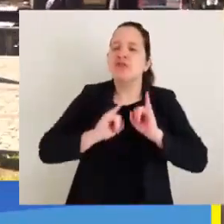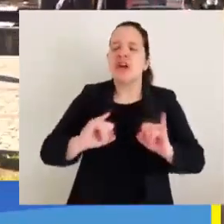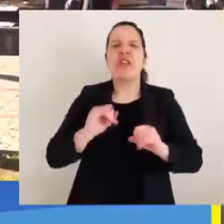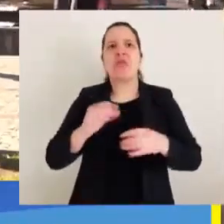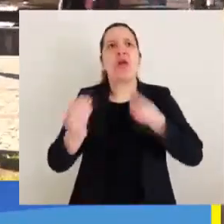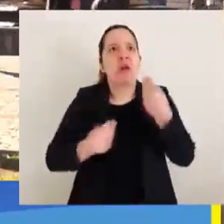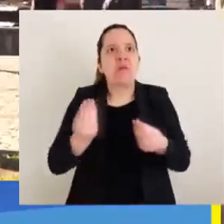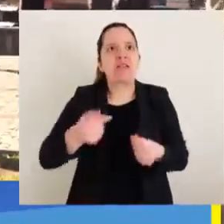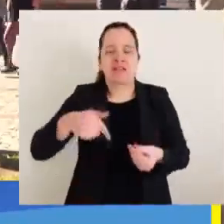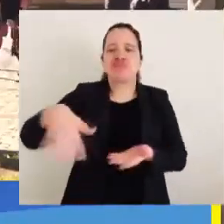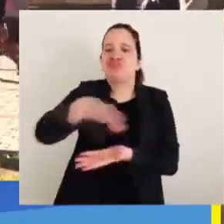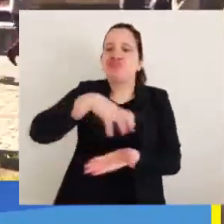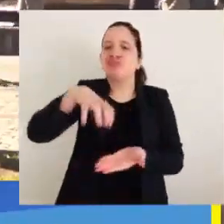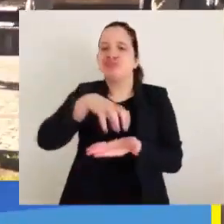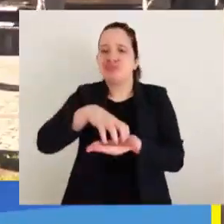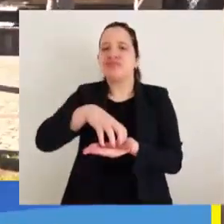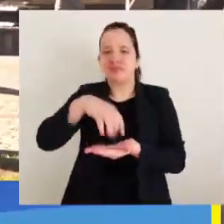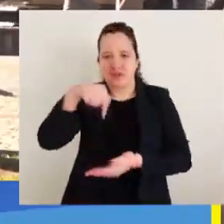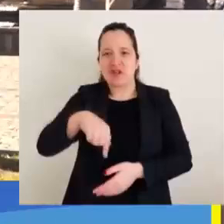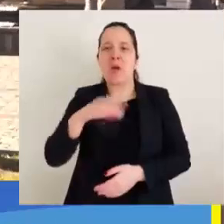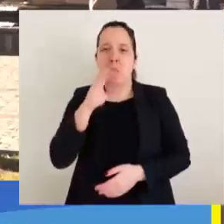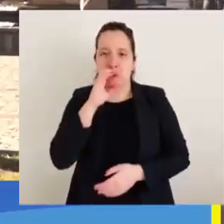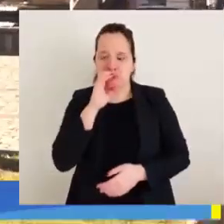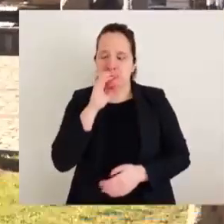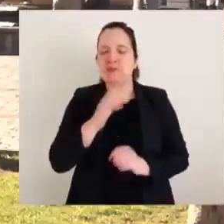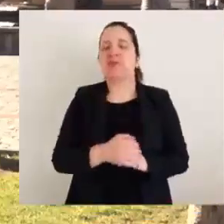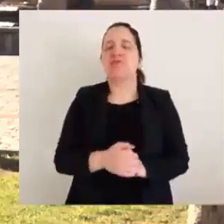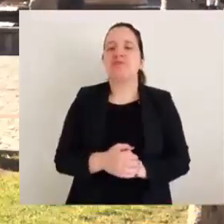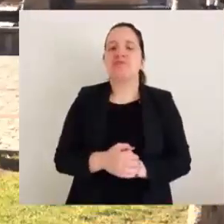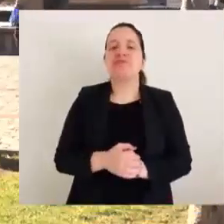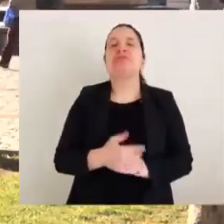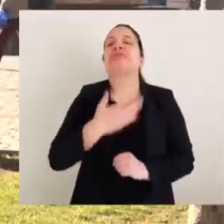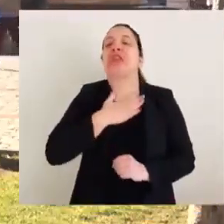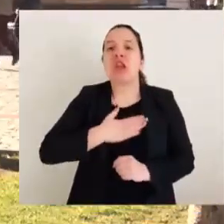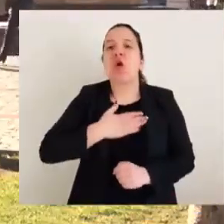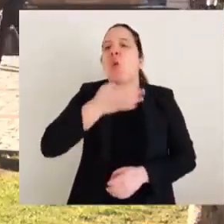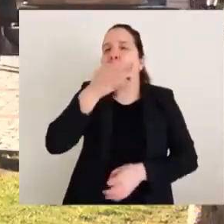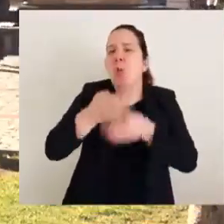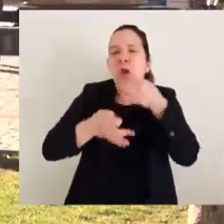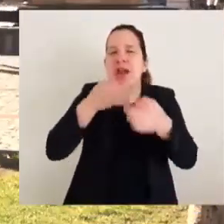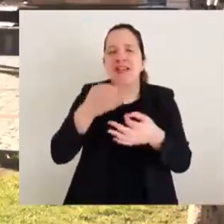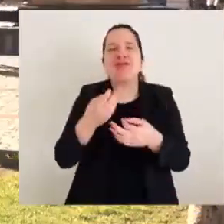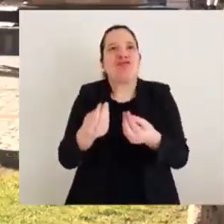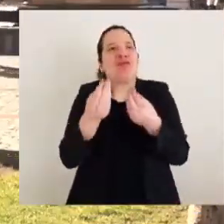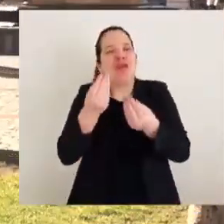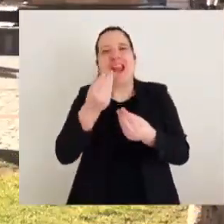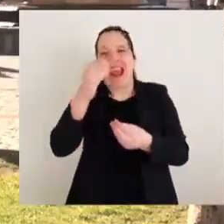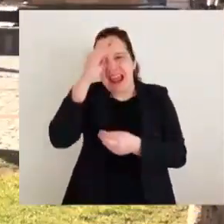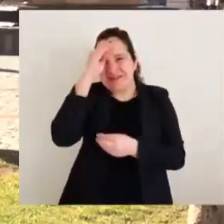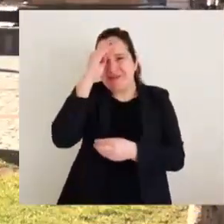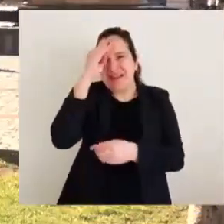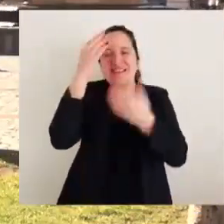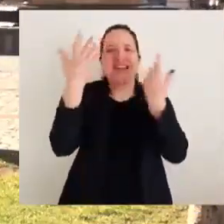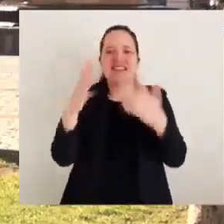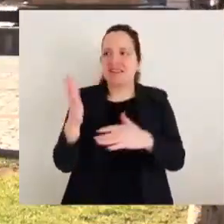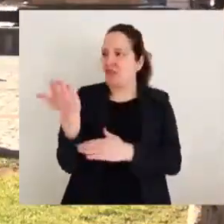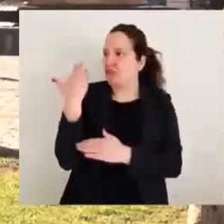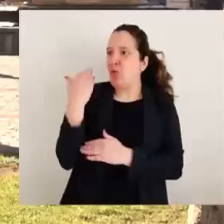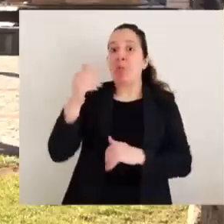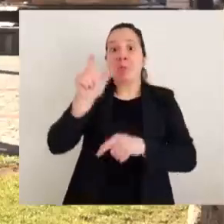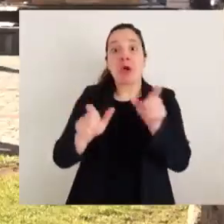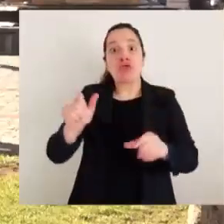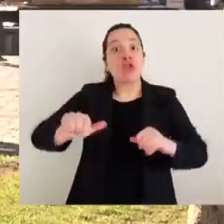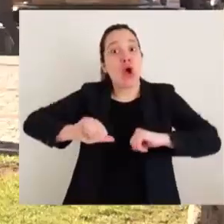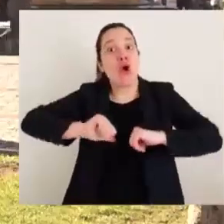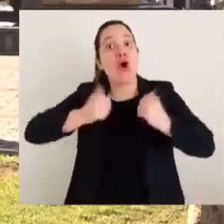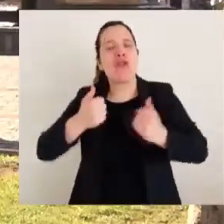of what happened here in the capital of the region of Bío Bío. And we'll start with you about a great experience that had the